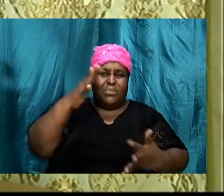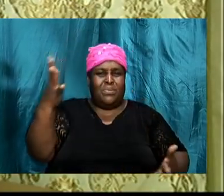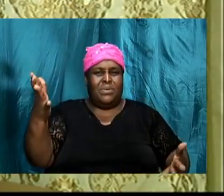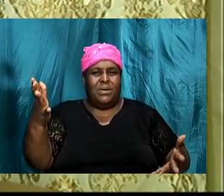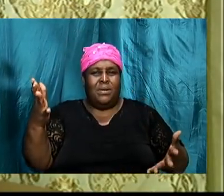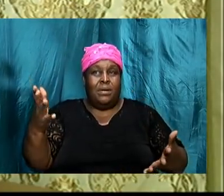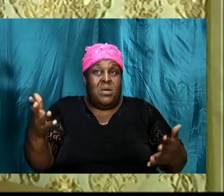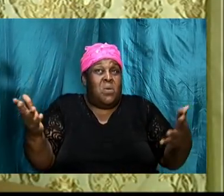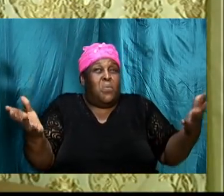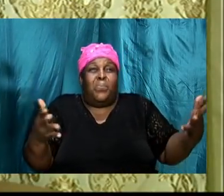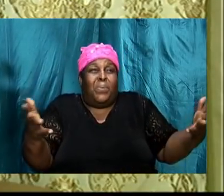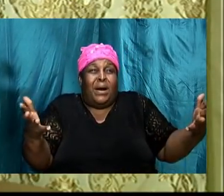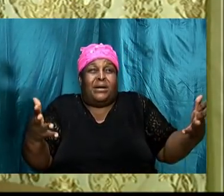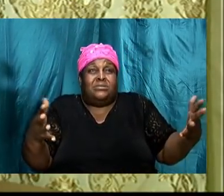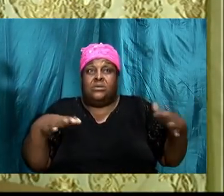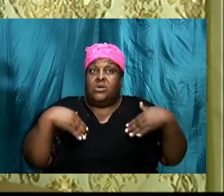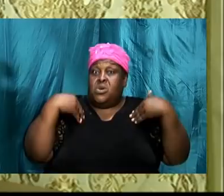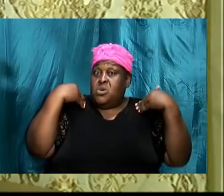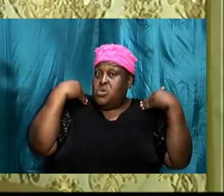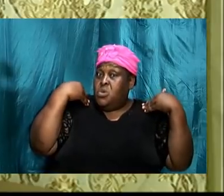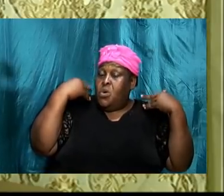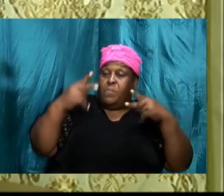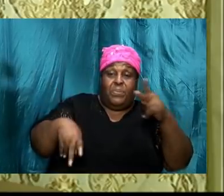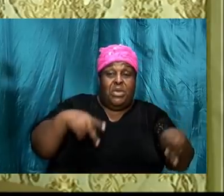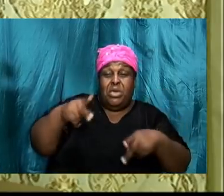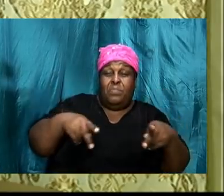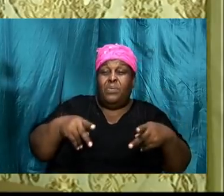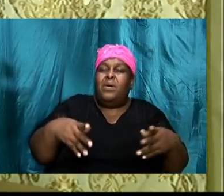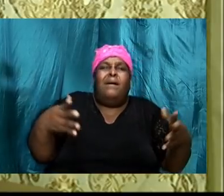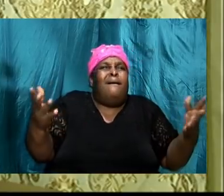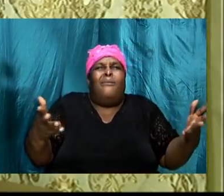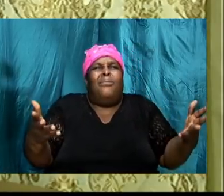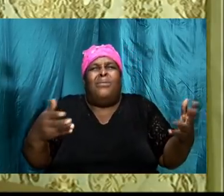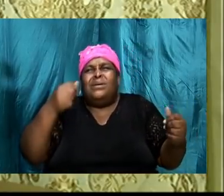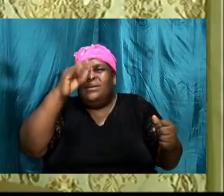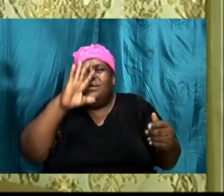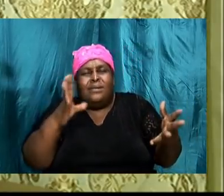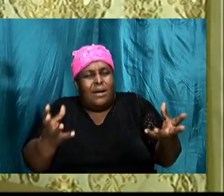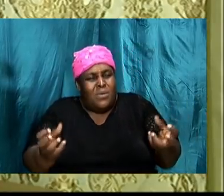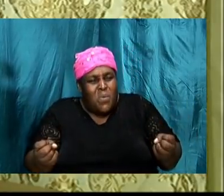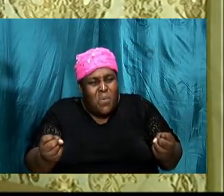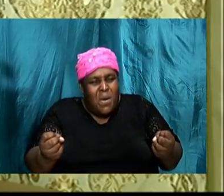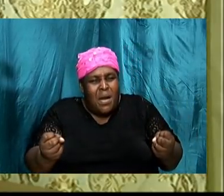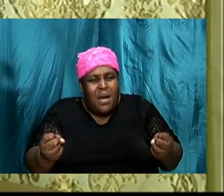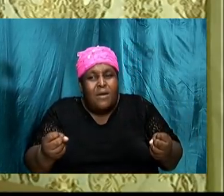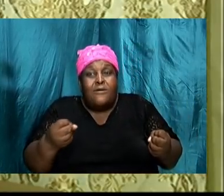what is it that young people what is it that God would have you to do